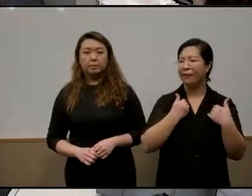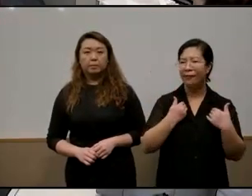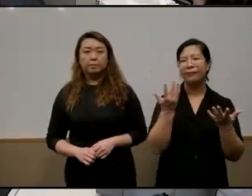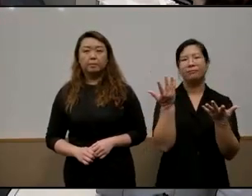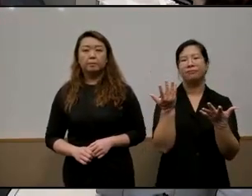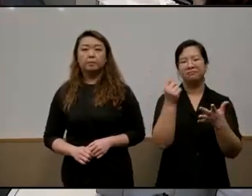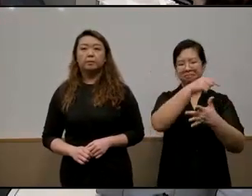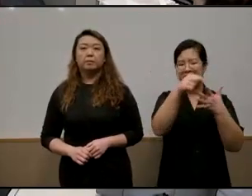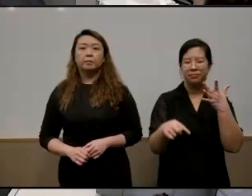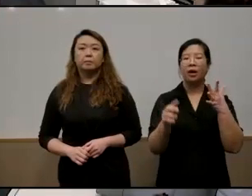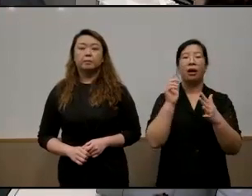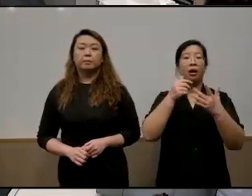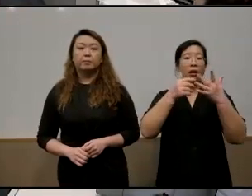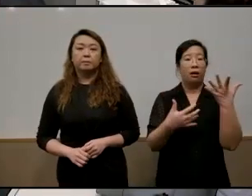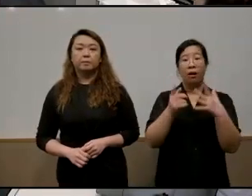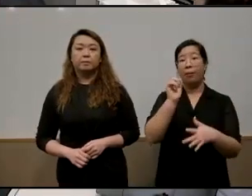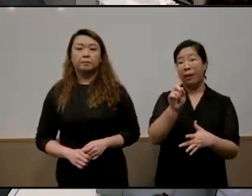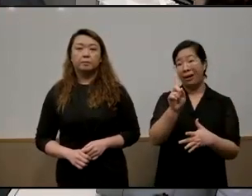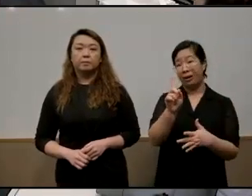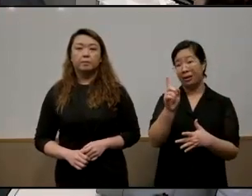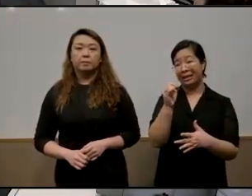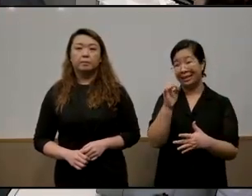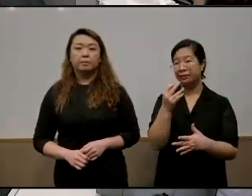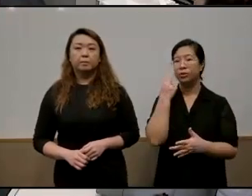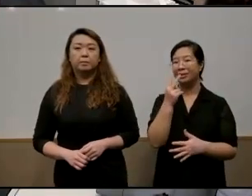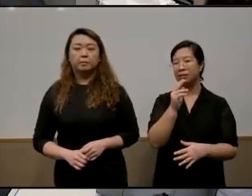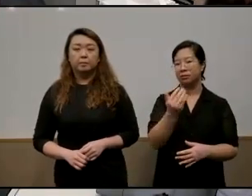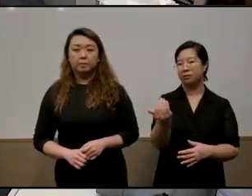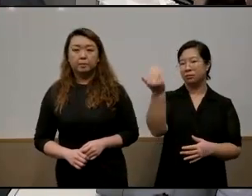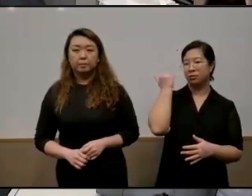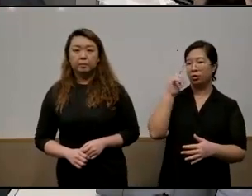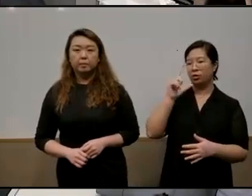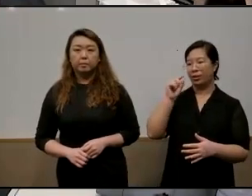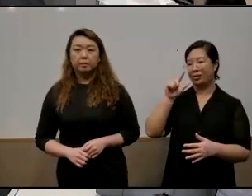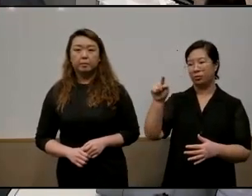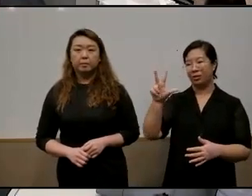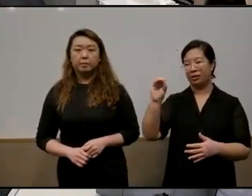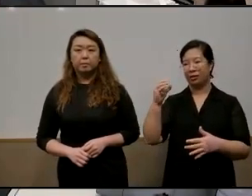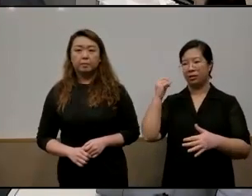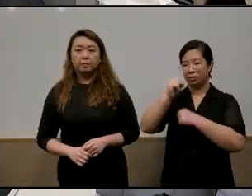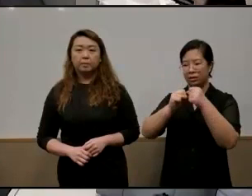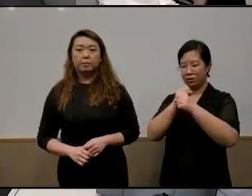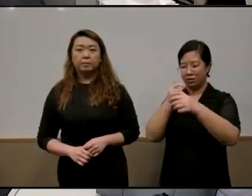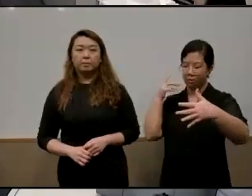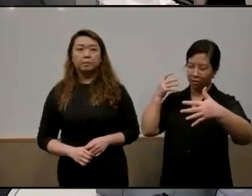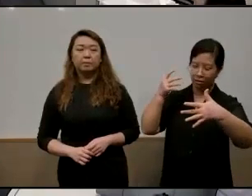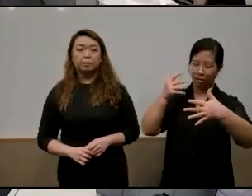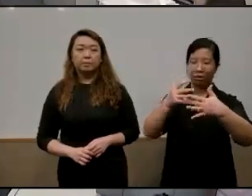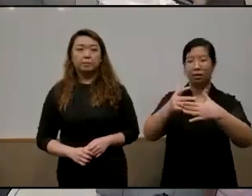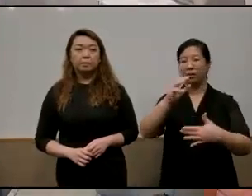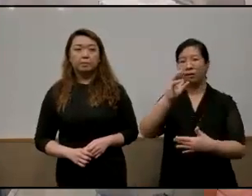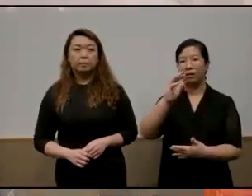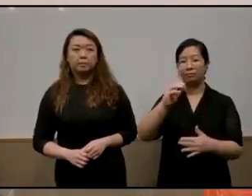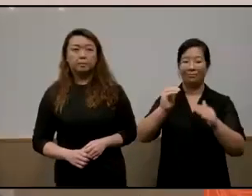place but if we are seeing in the last 20 30 years that the meritocracy optimism is not happening